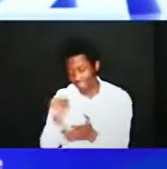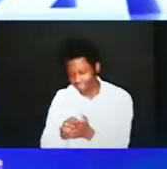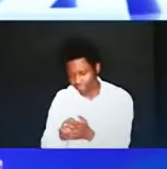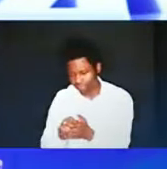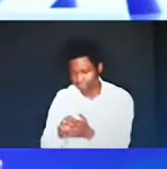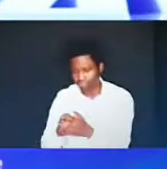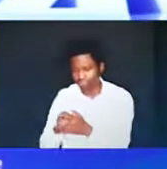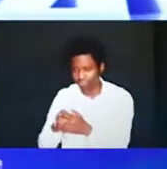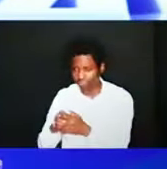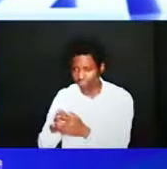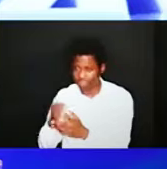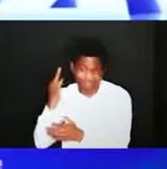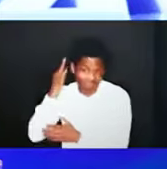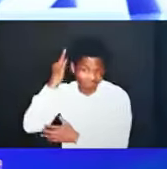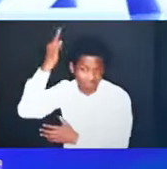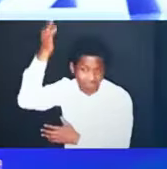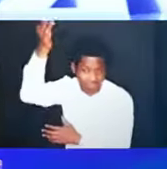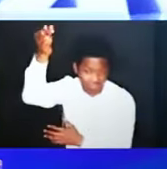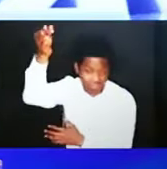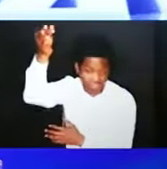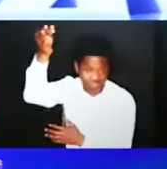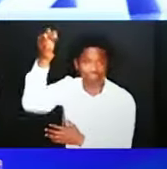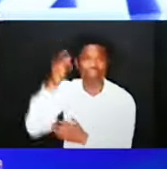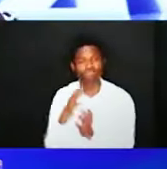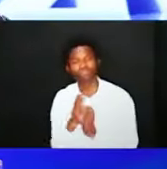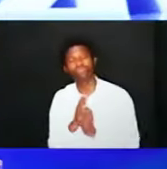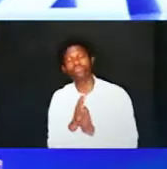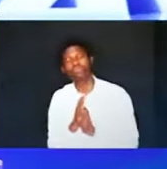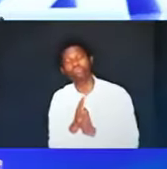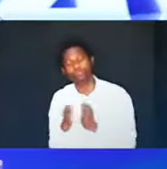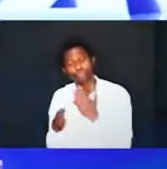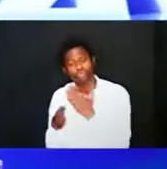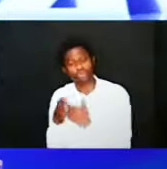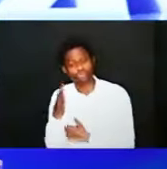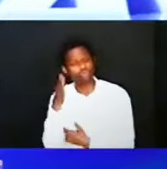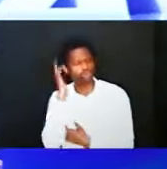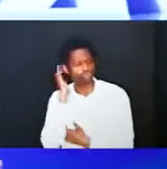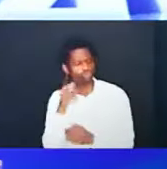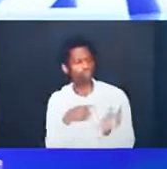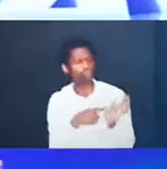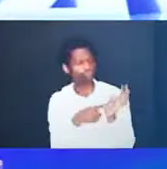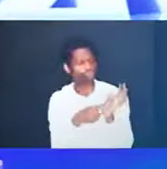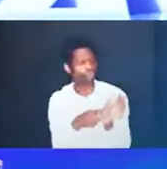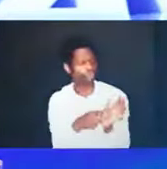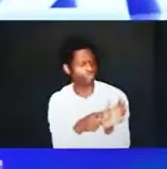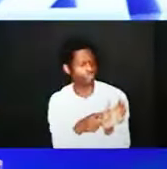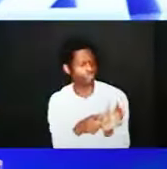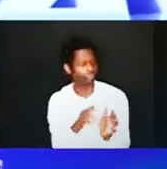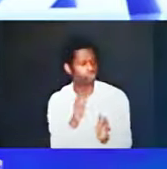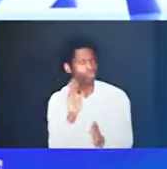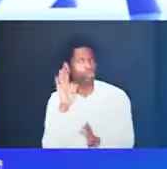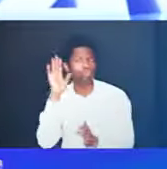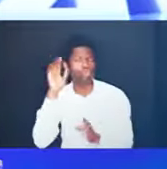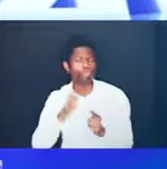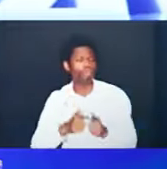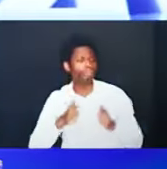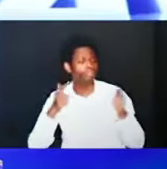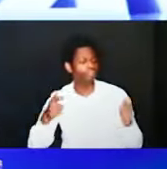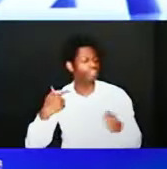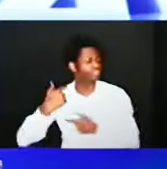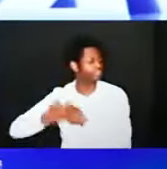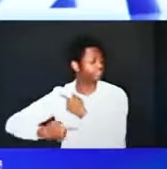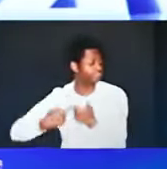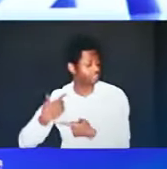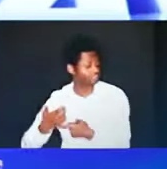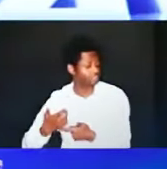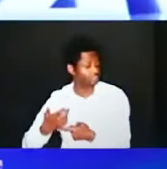ages he must show the incomparable riches of his grace expressed in his kindness to us